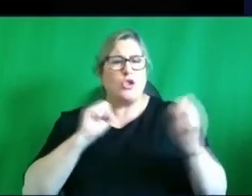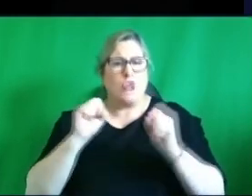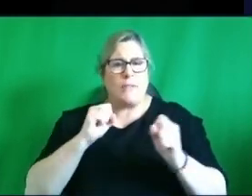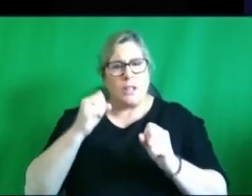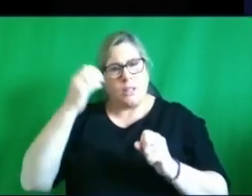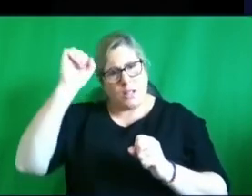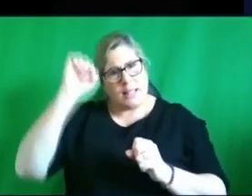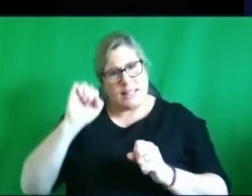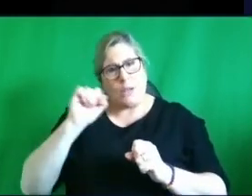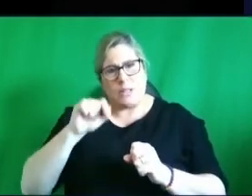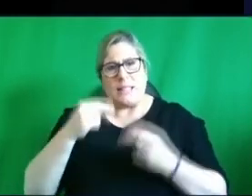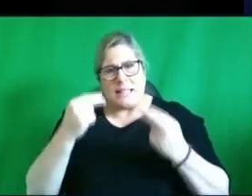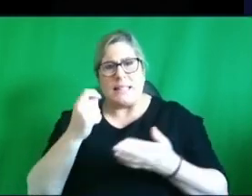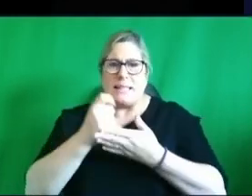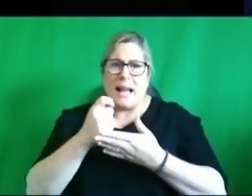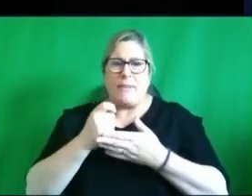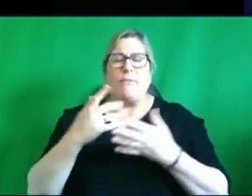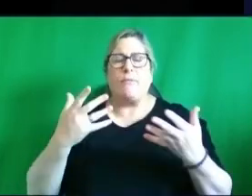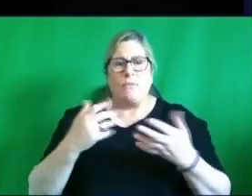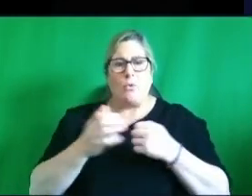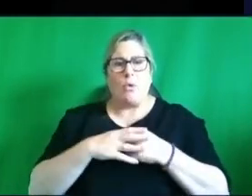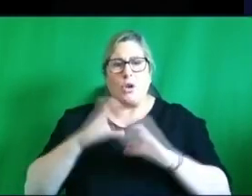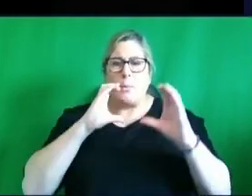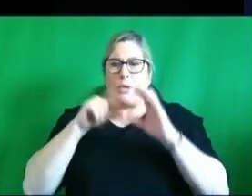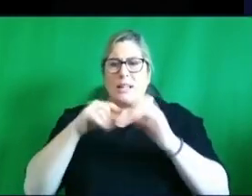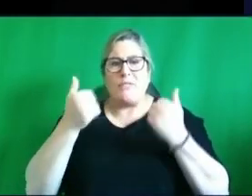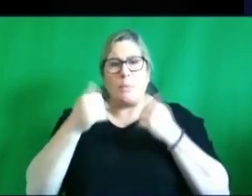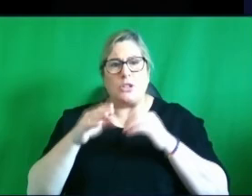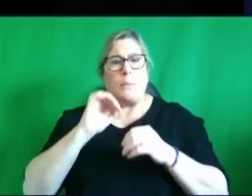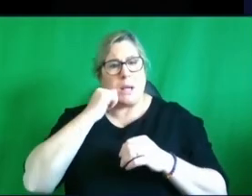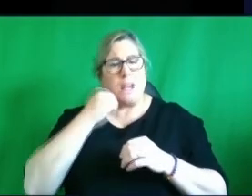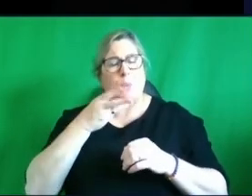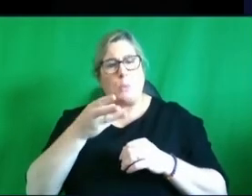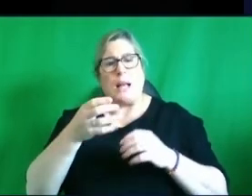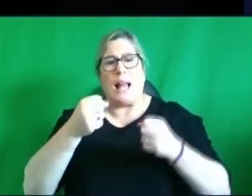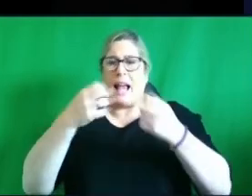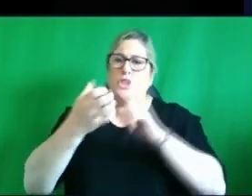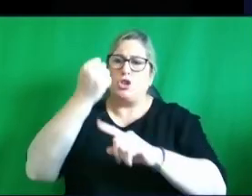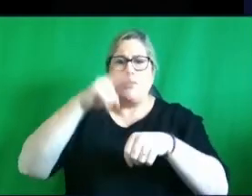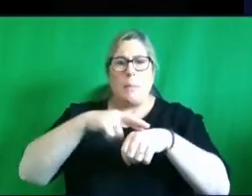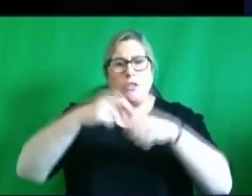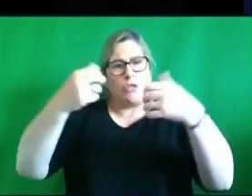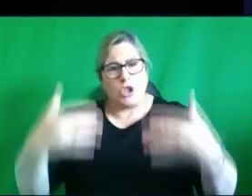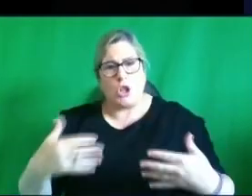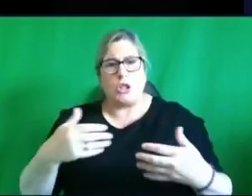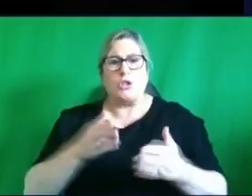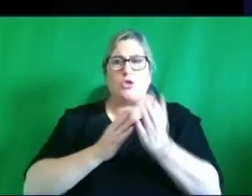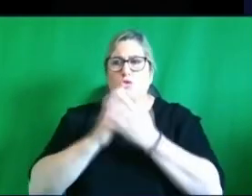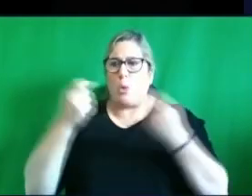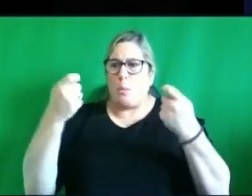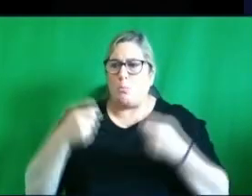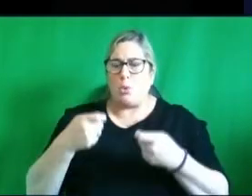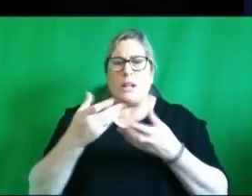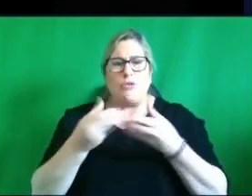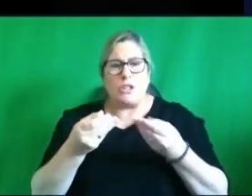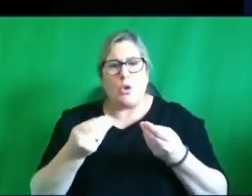to communicate to people that the reason they are being reorganized is because we will get better outcomes um you know through cooling our resources and